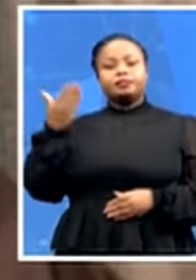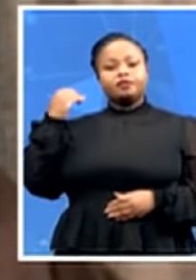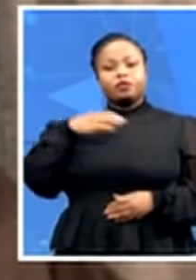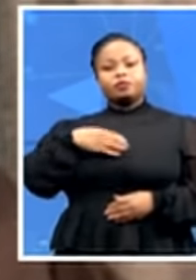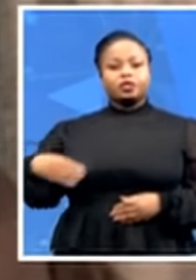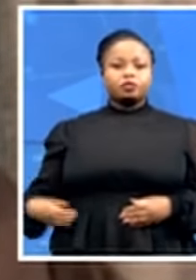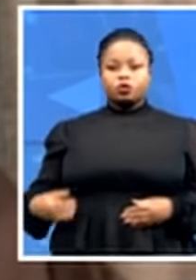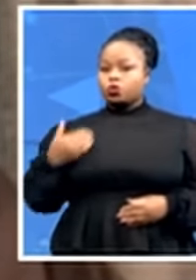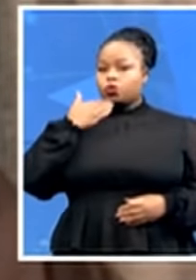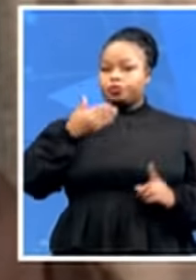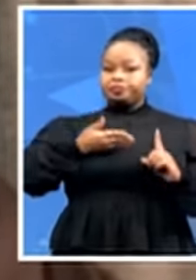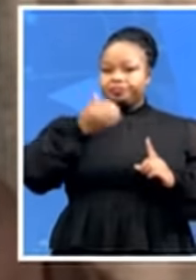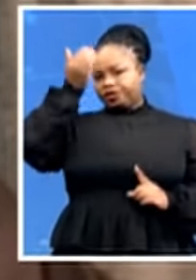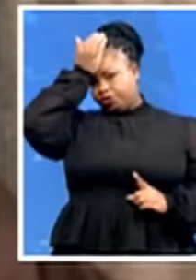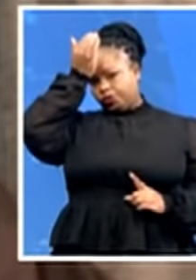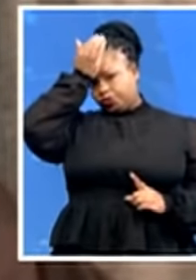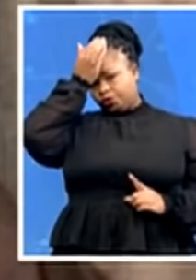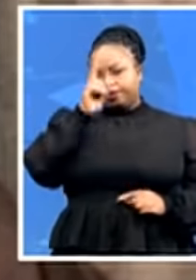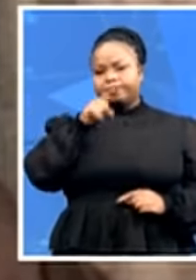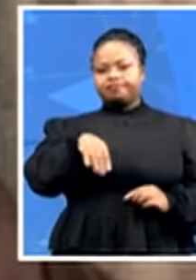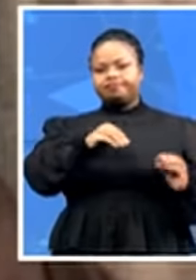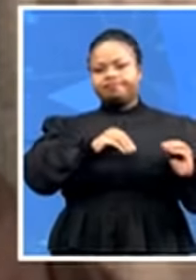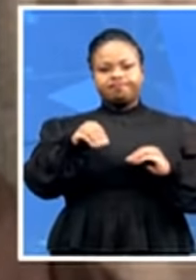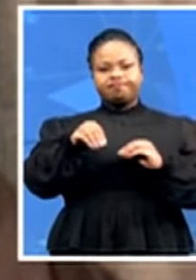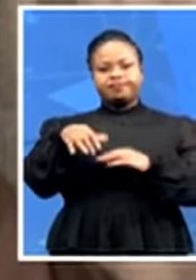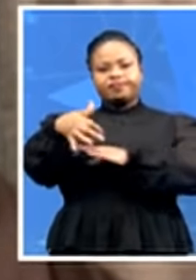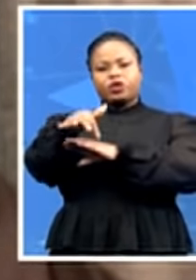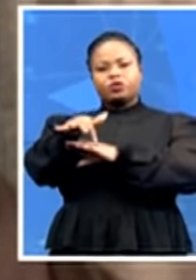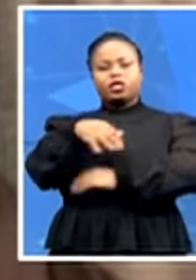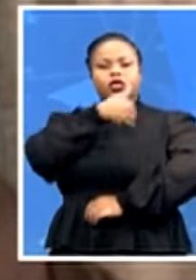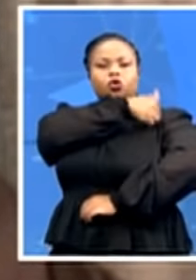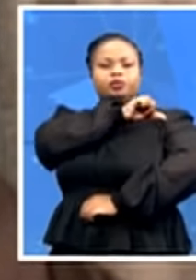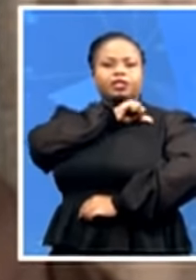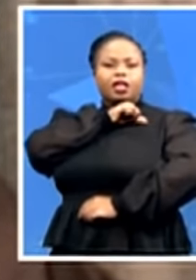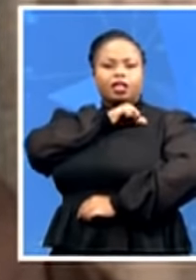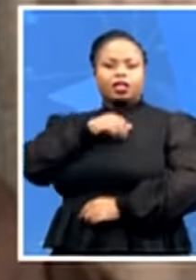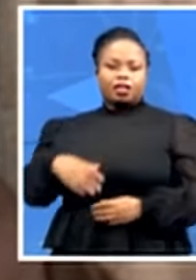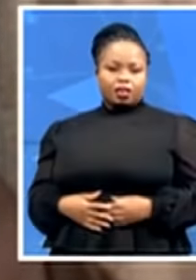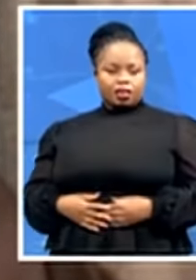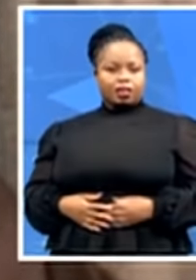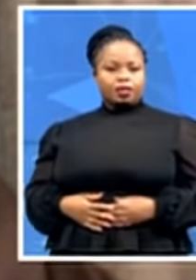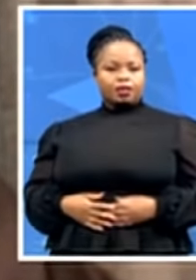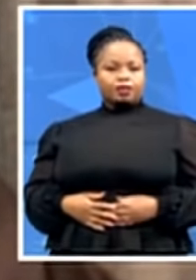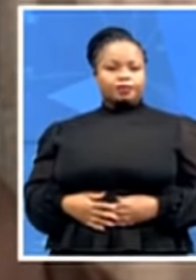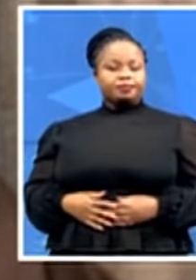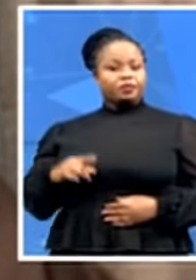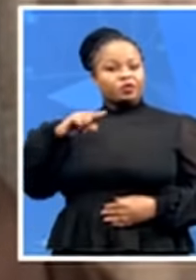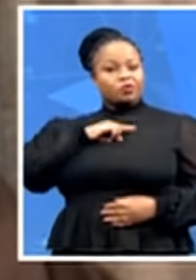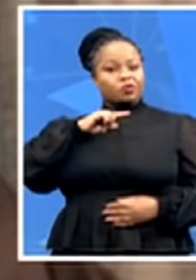had to be taken to an off-site facility. This was after the medical experts